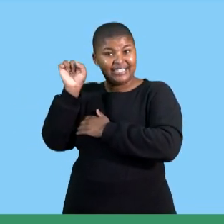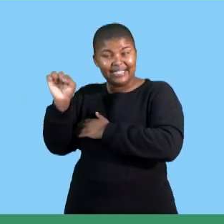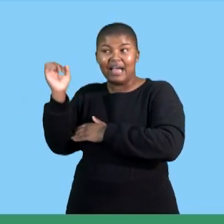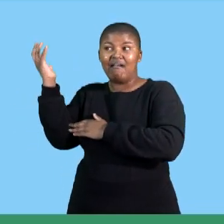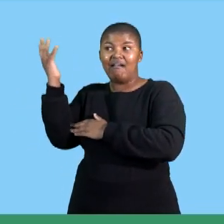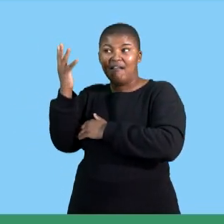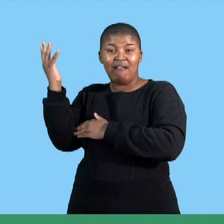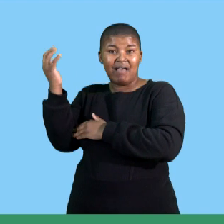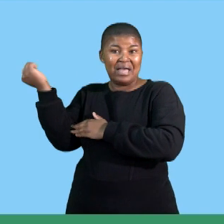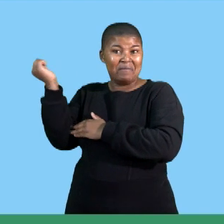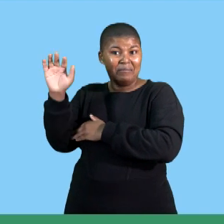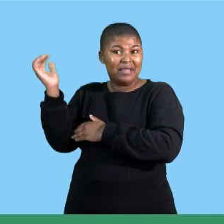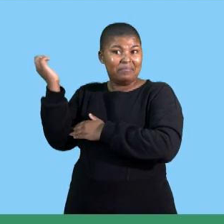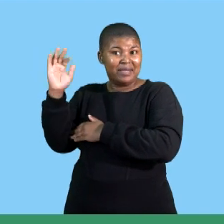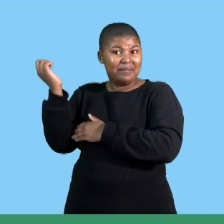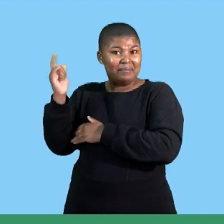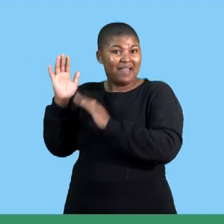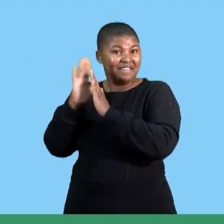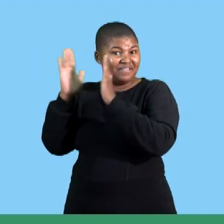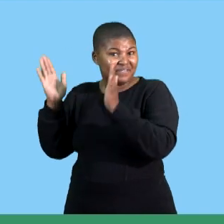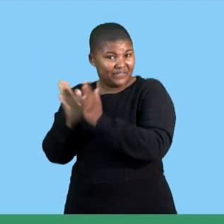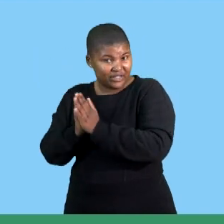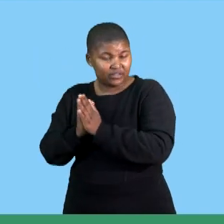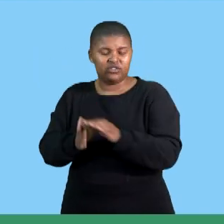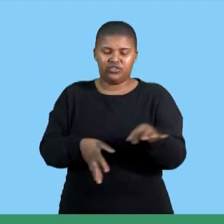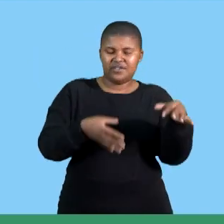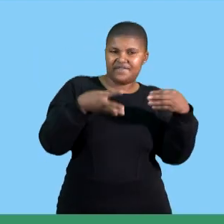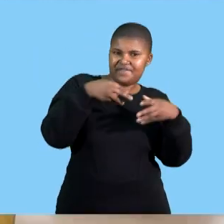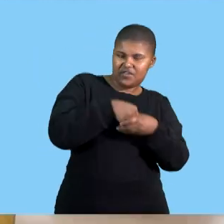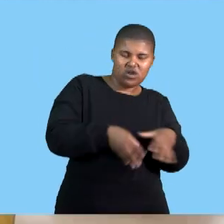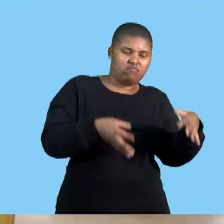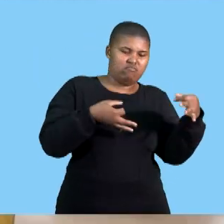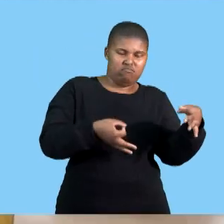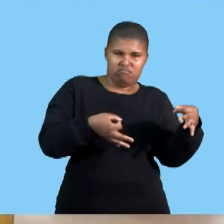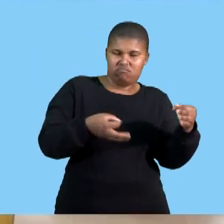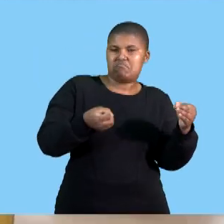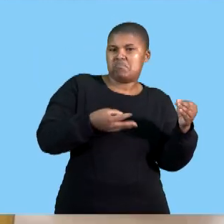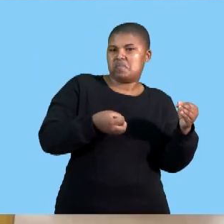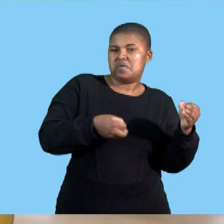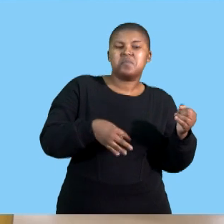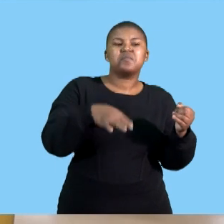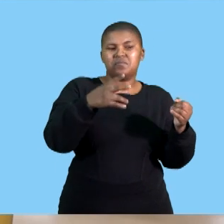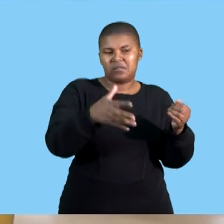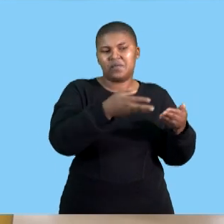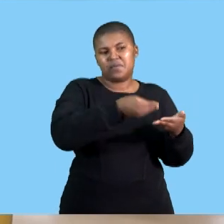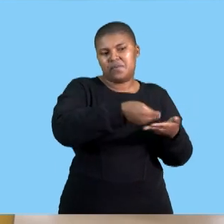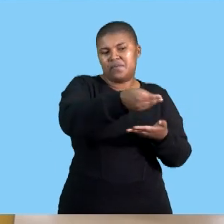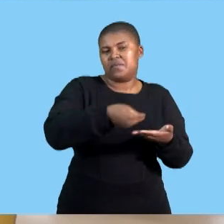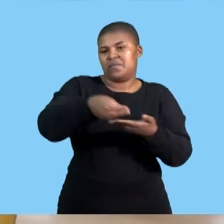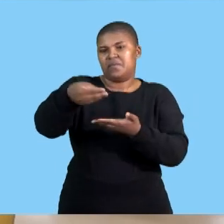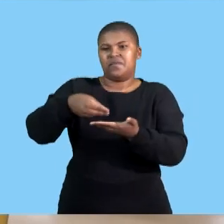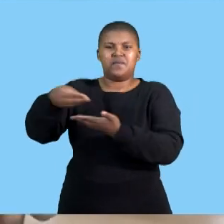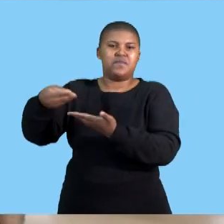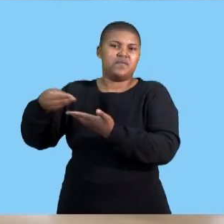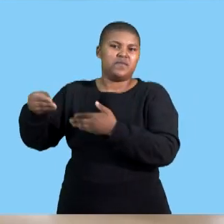is displayed on a single or multiple pages so handouts we are giving them out actually